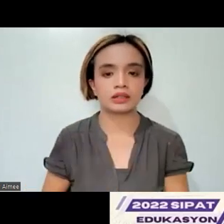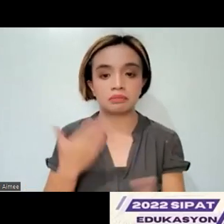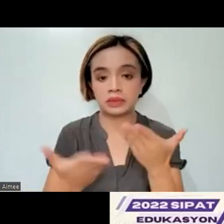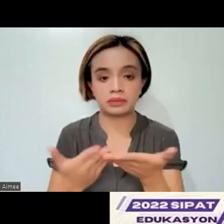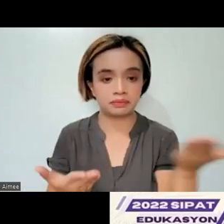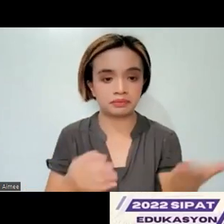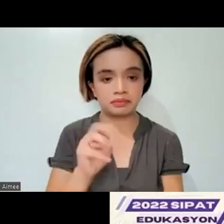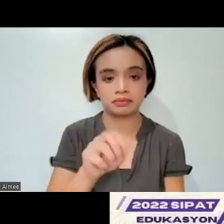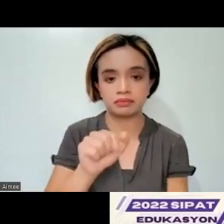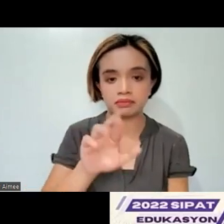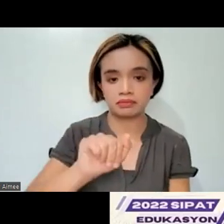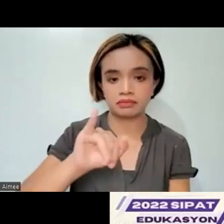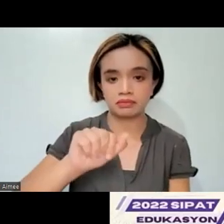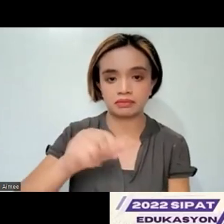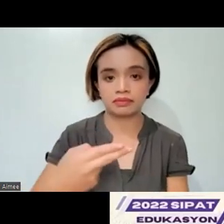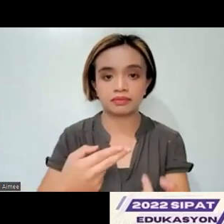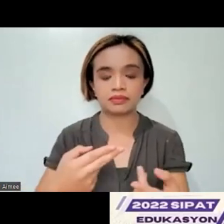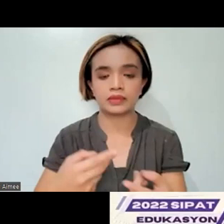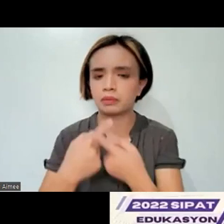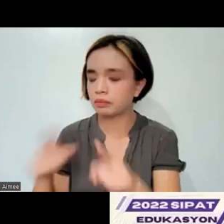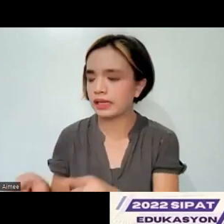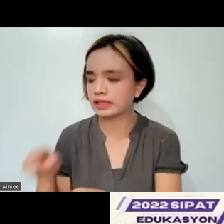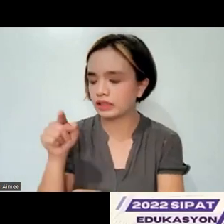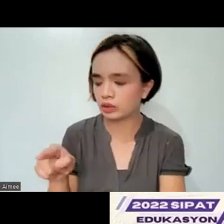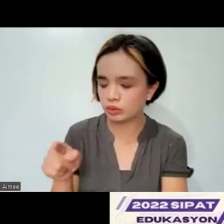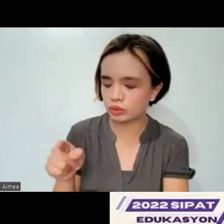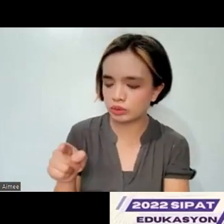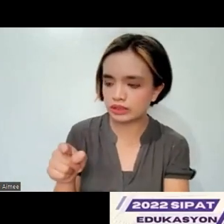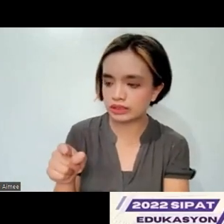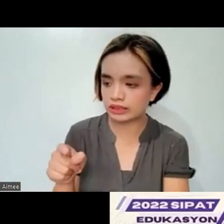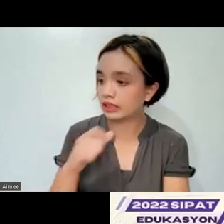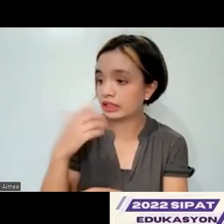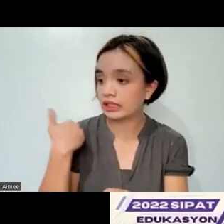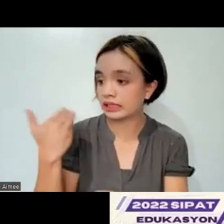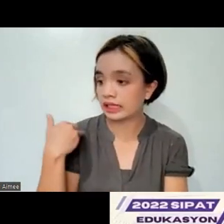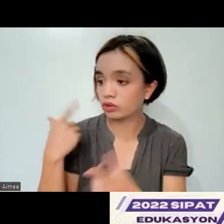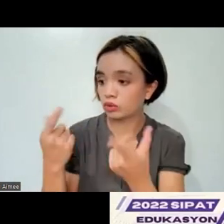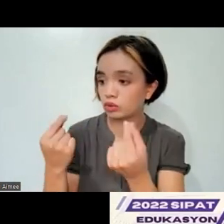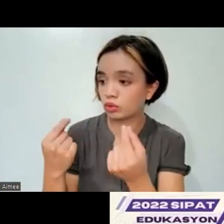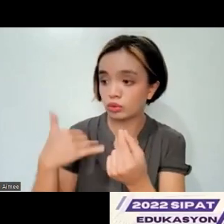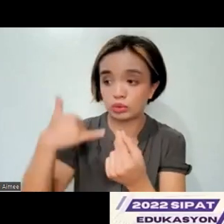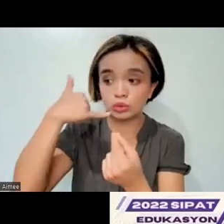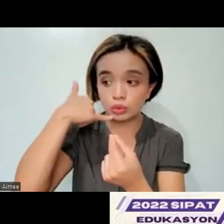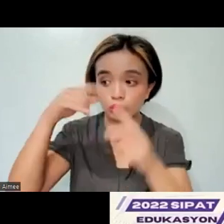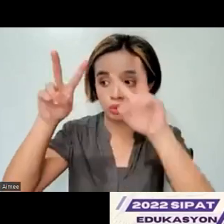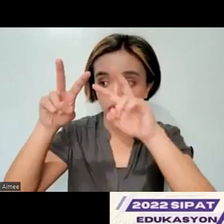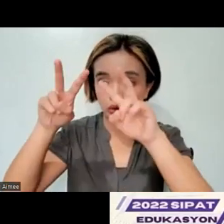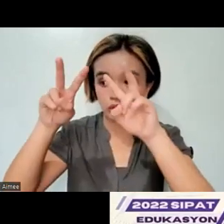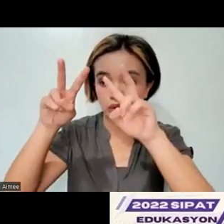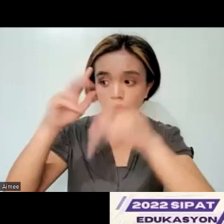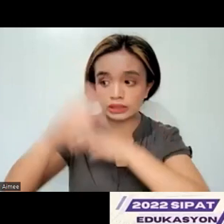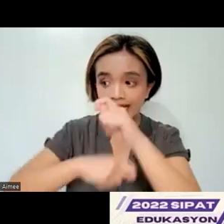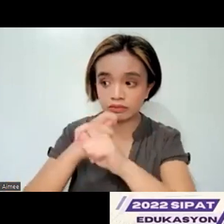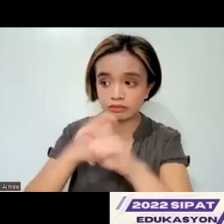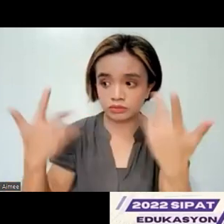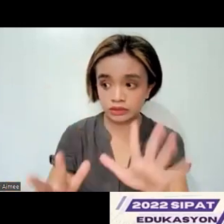answer that. But you did do a telephony version for another research, which you can share. Just